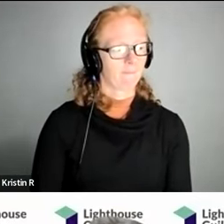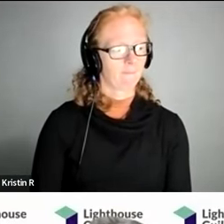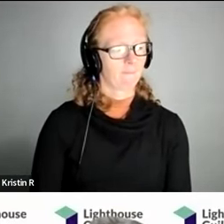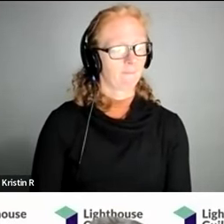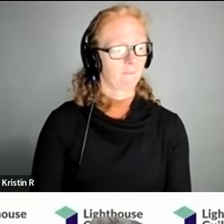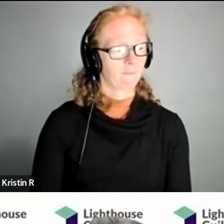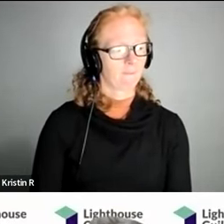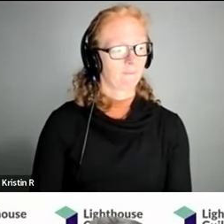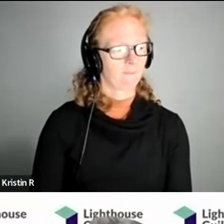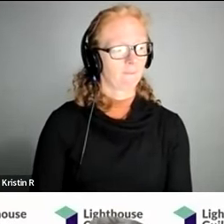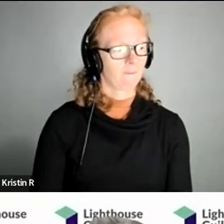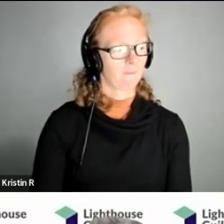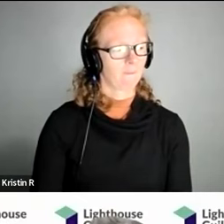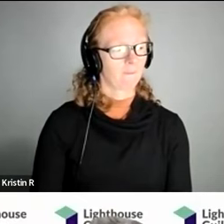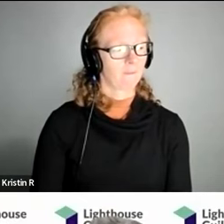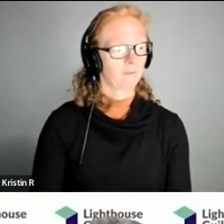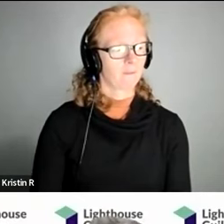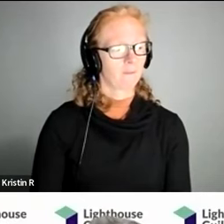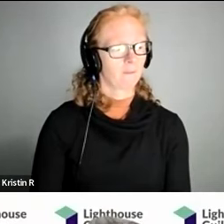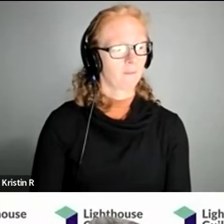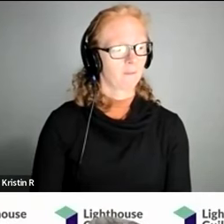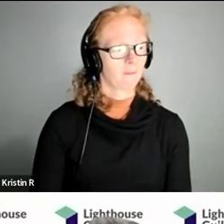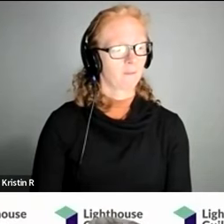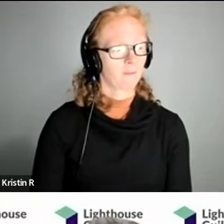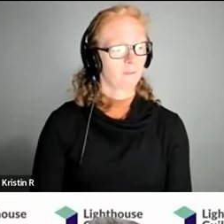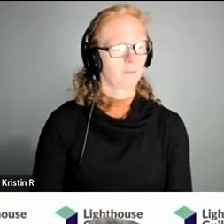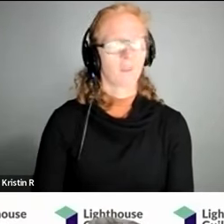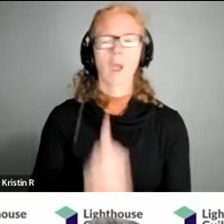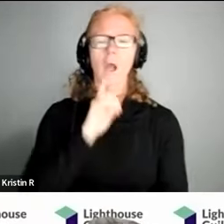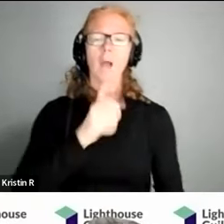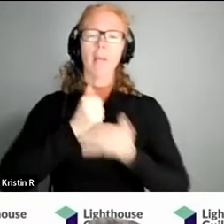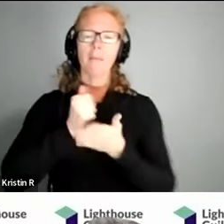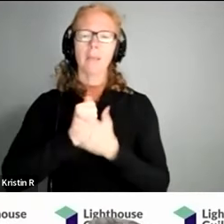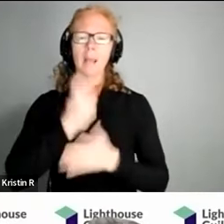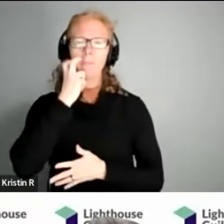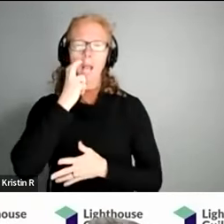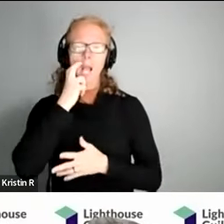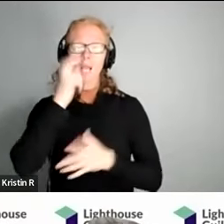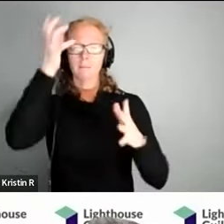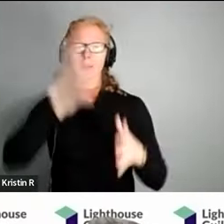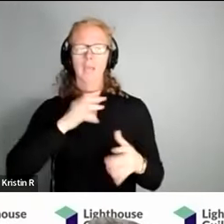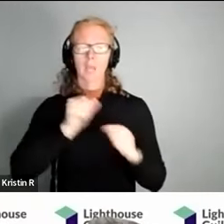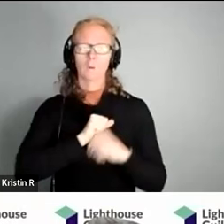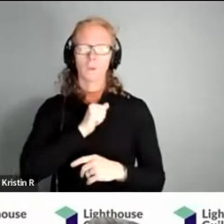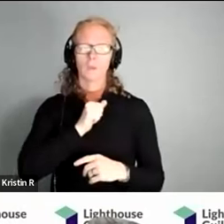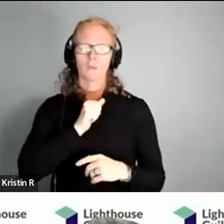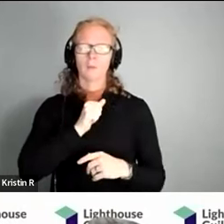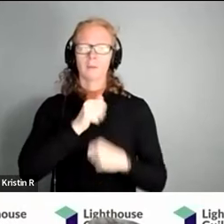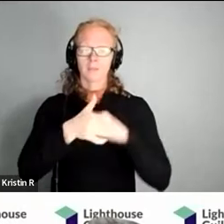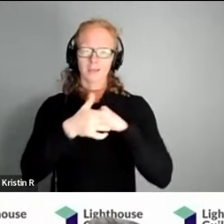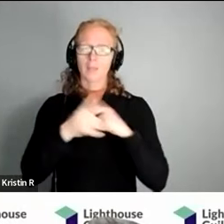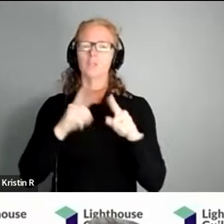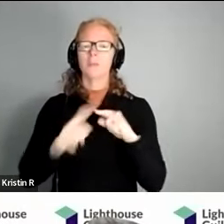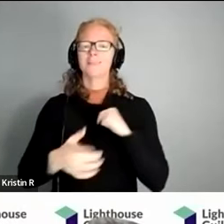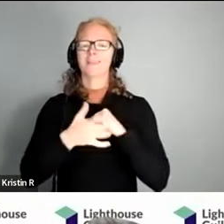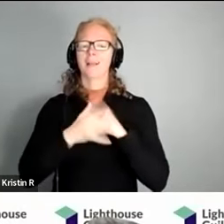technology but he finds technology challenging i would like to know about assistance devices that are